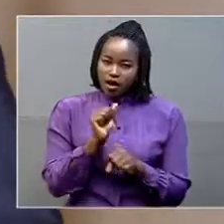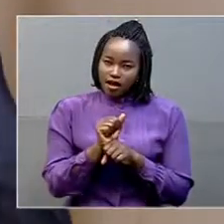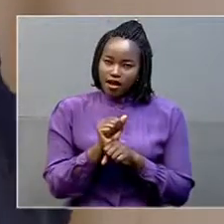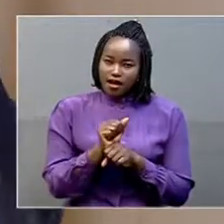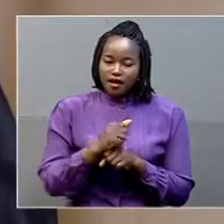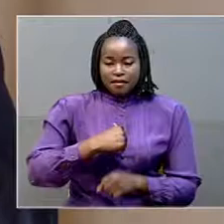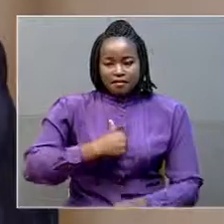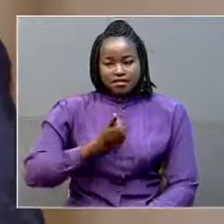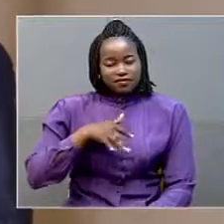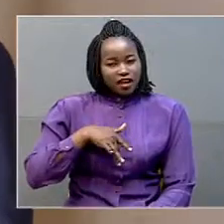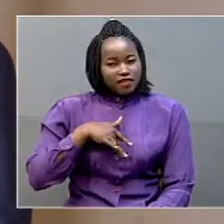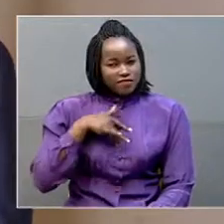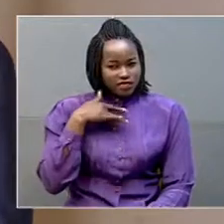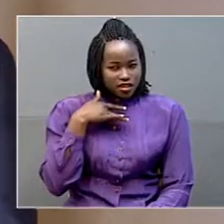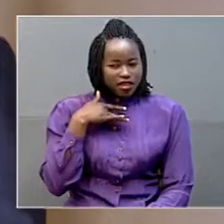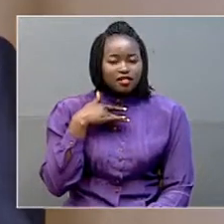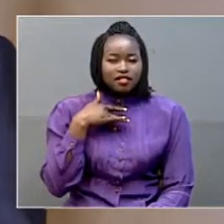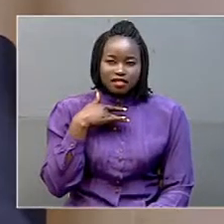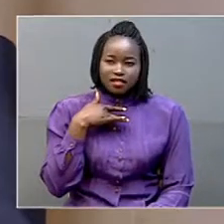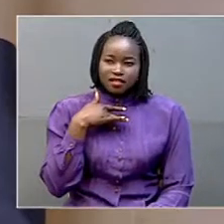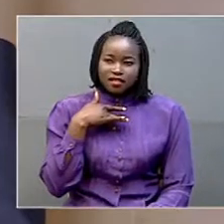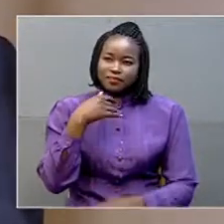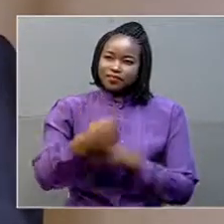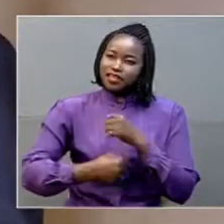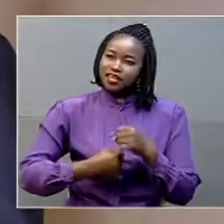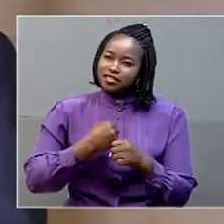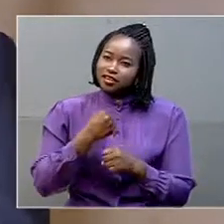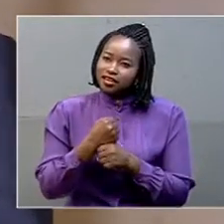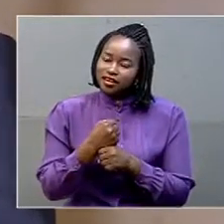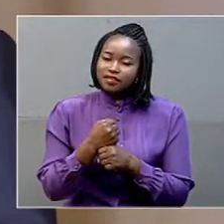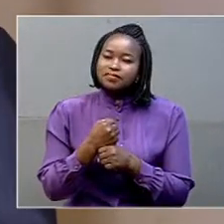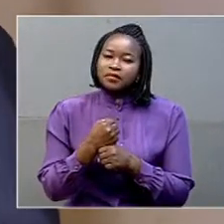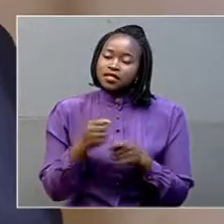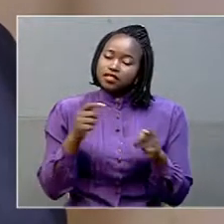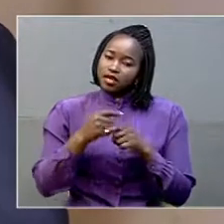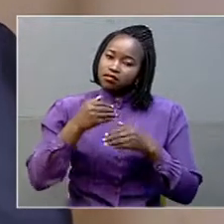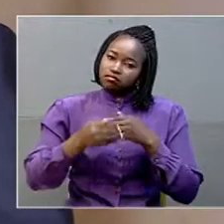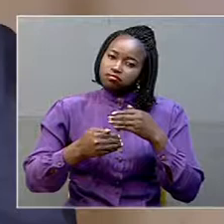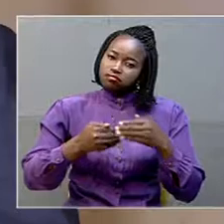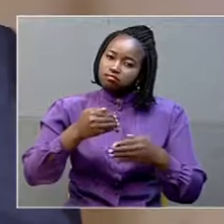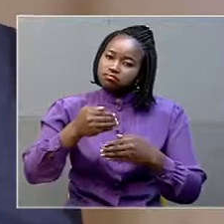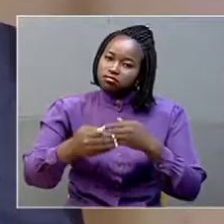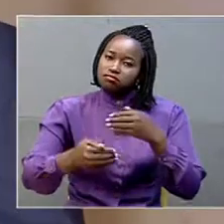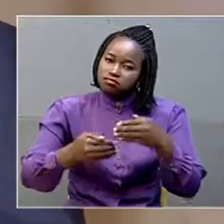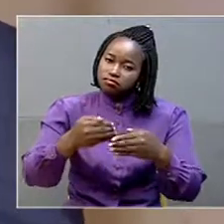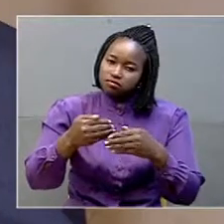the year that is happening will be called accelerated implementation.